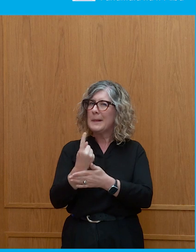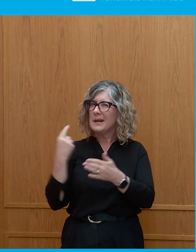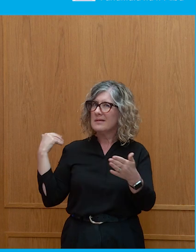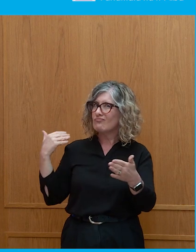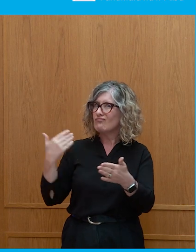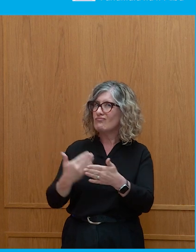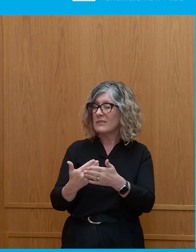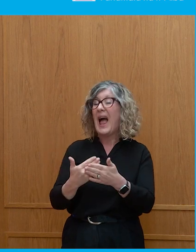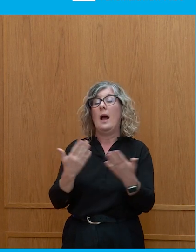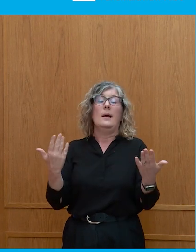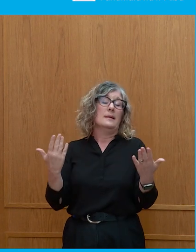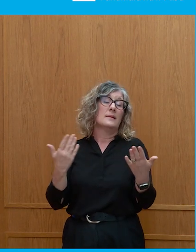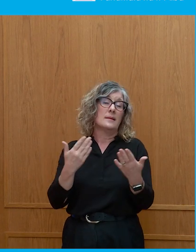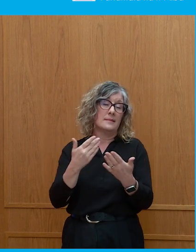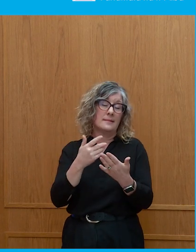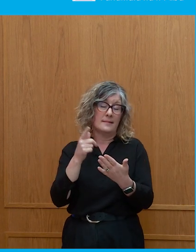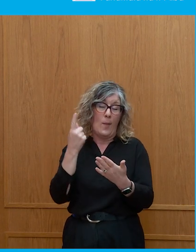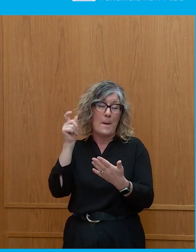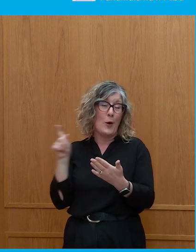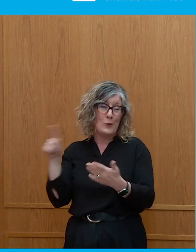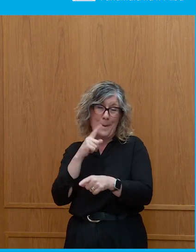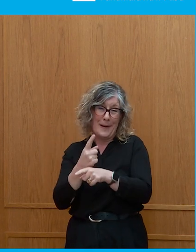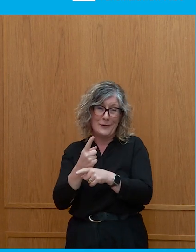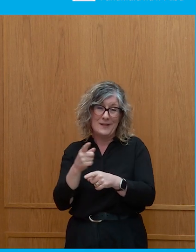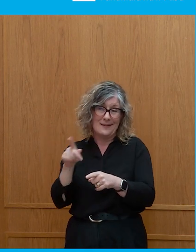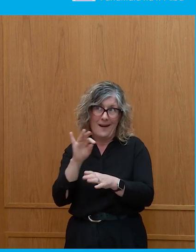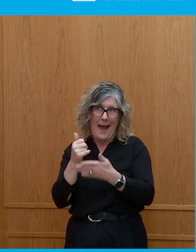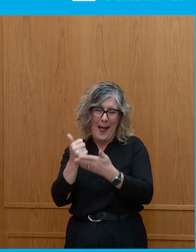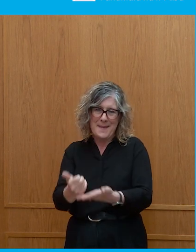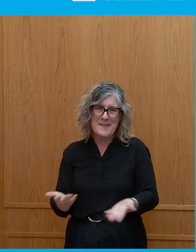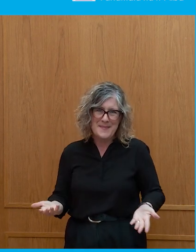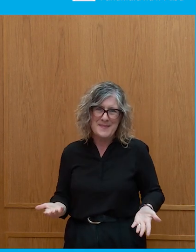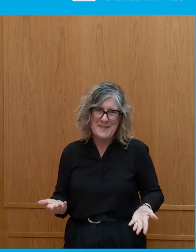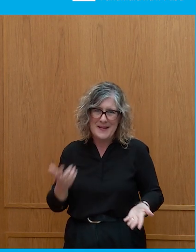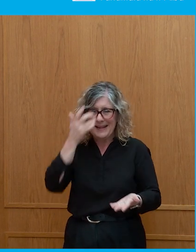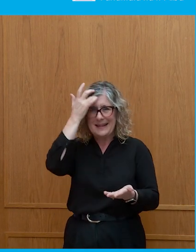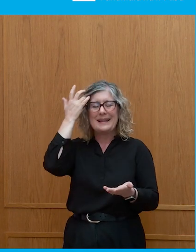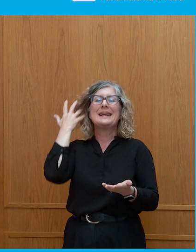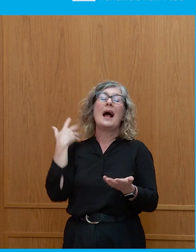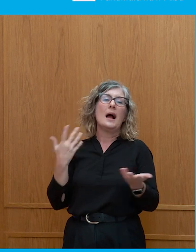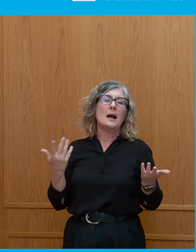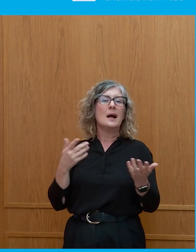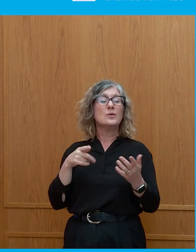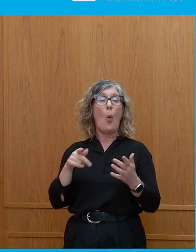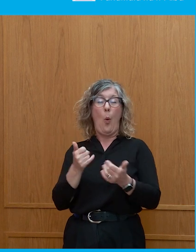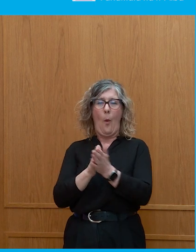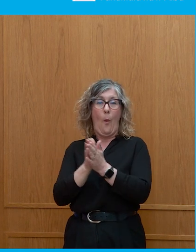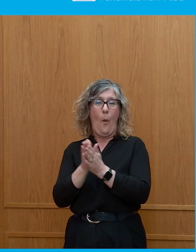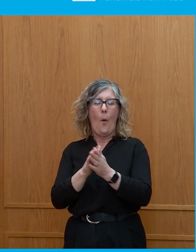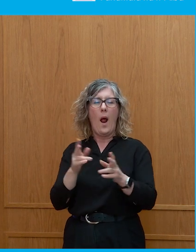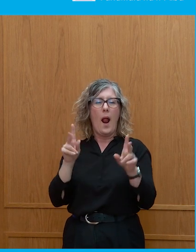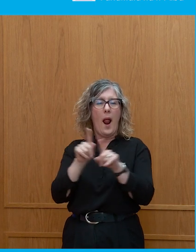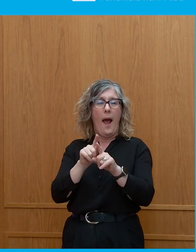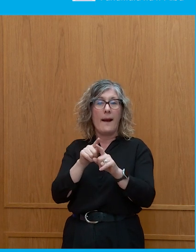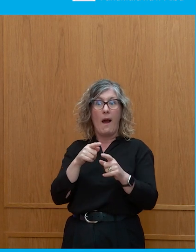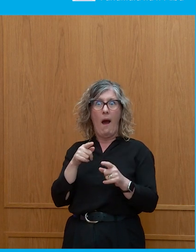individuals, including the one that you just referenced there, whose whole shtick is to sort of play on this, right? And to feed into it